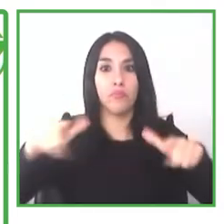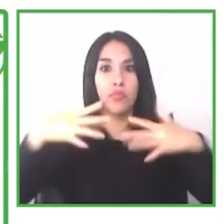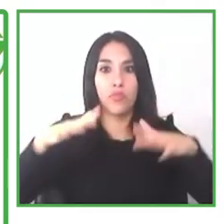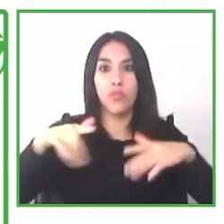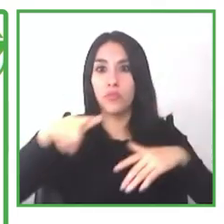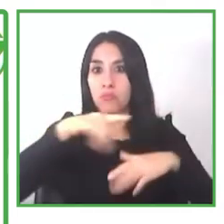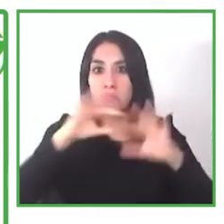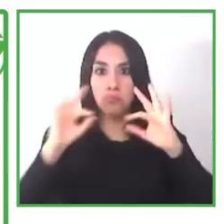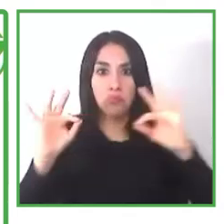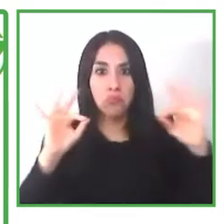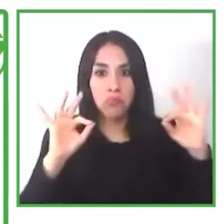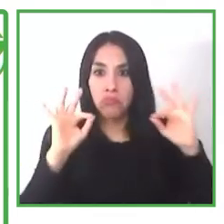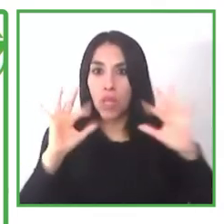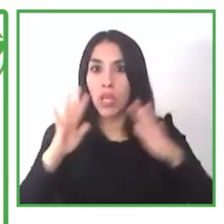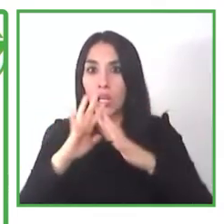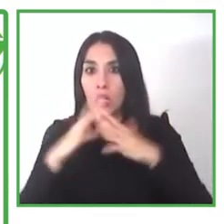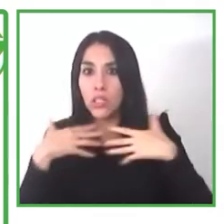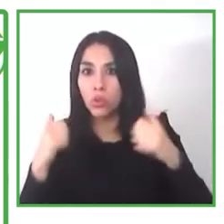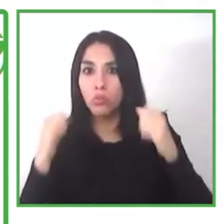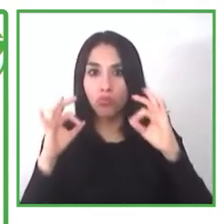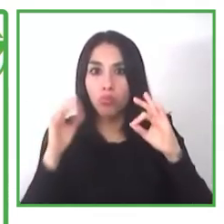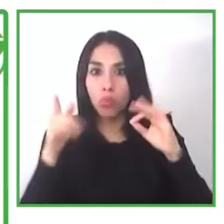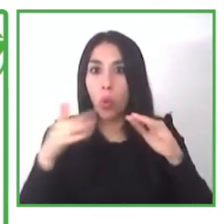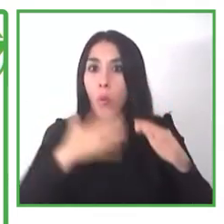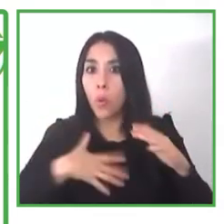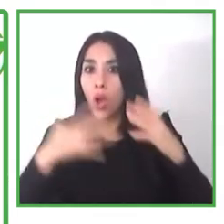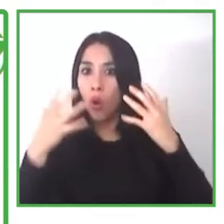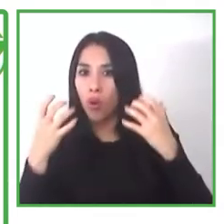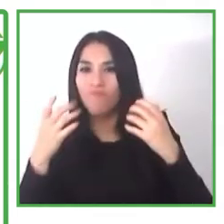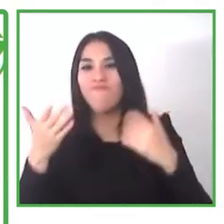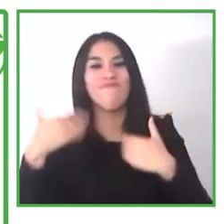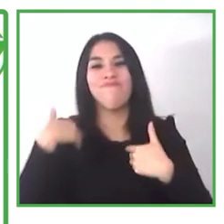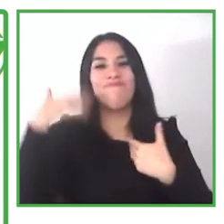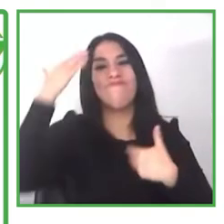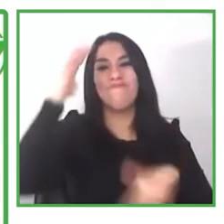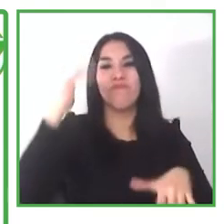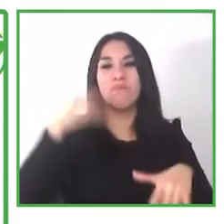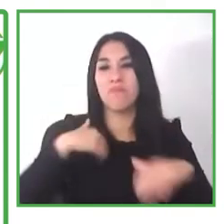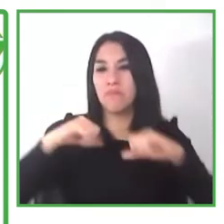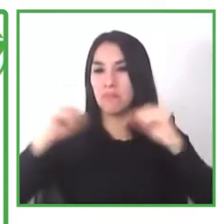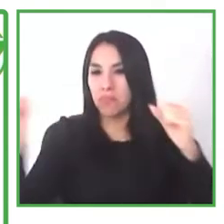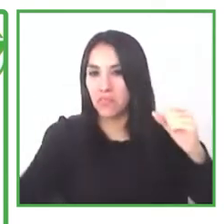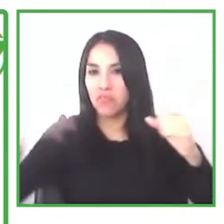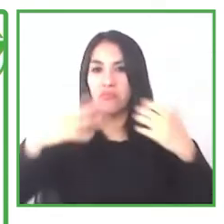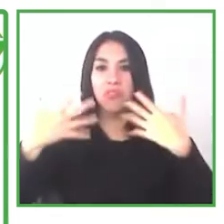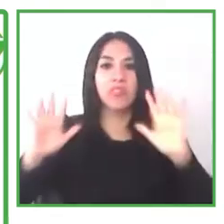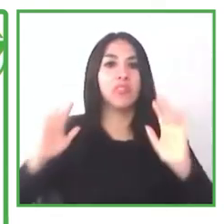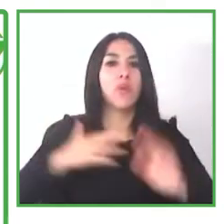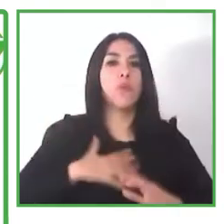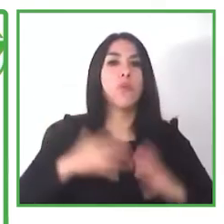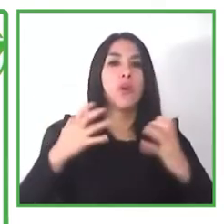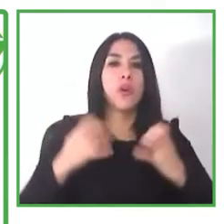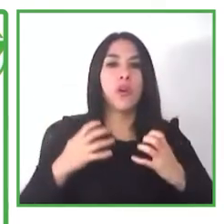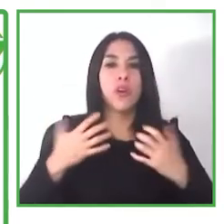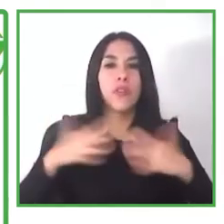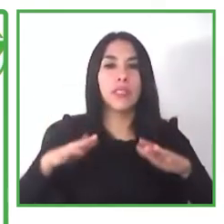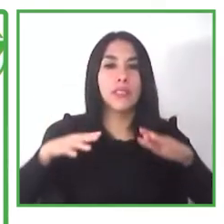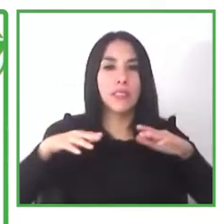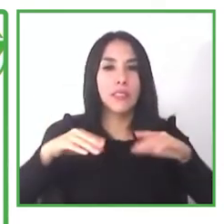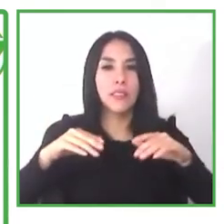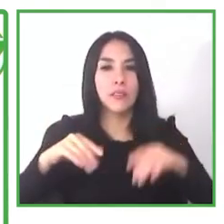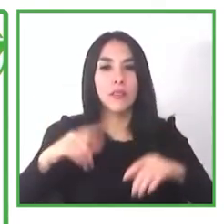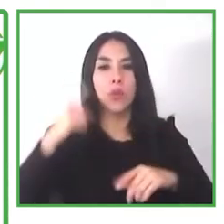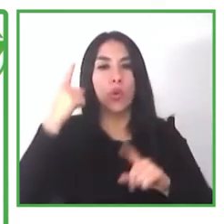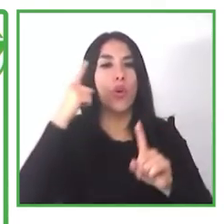um um yeah to give massages so we support them first starting the proper